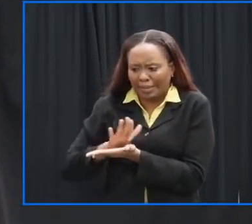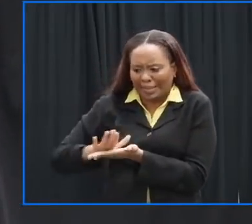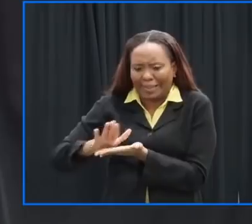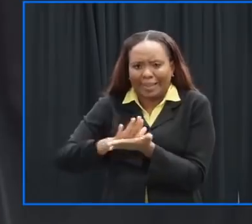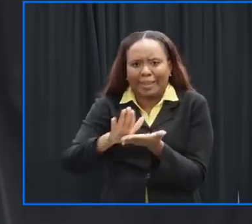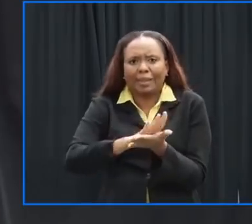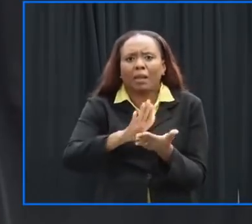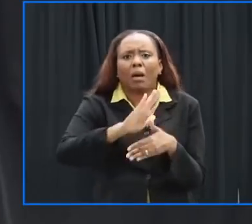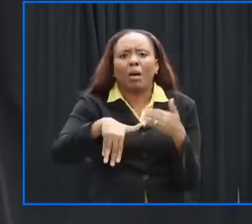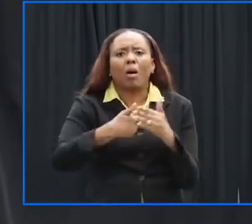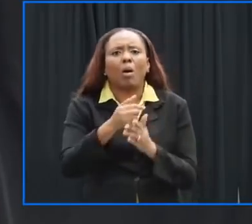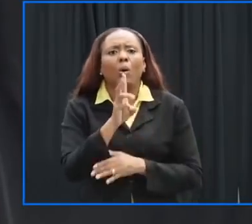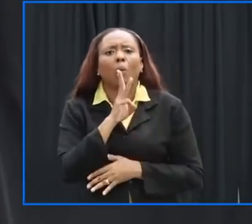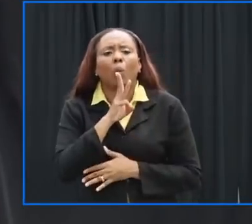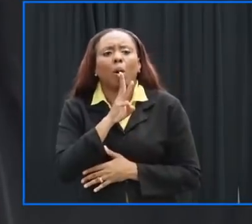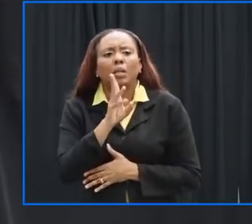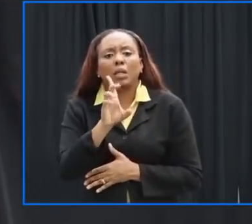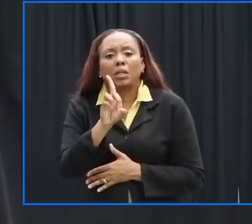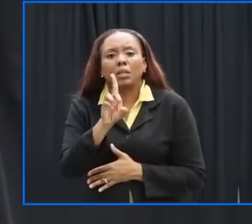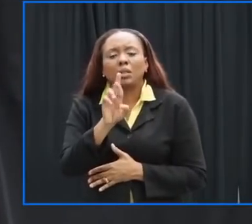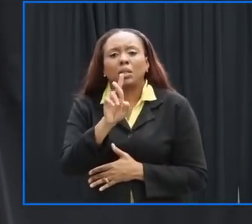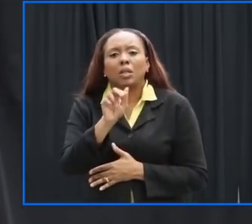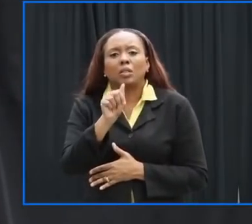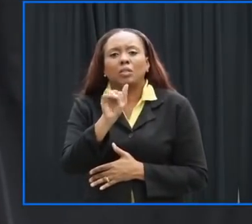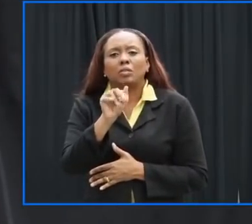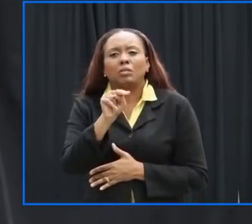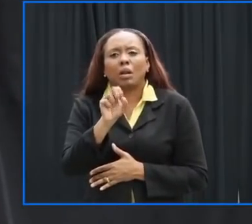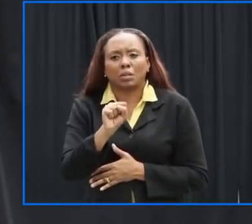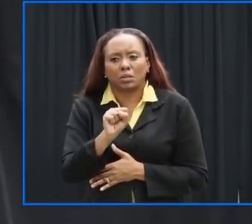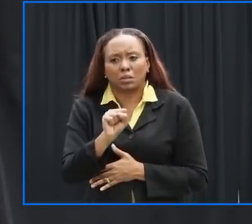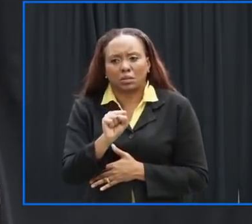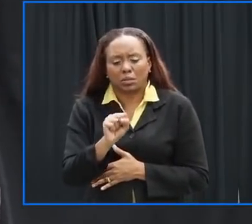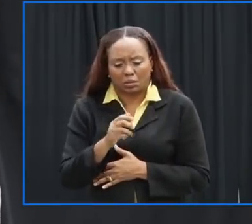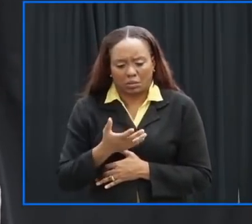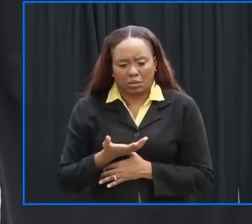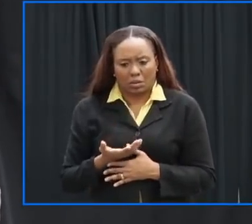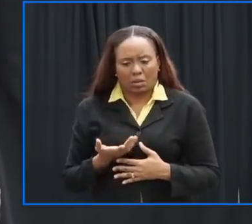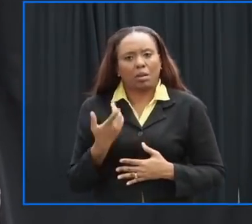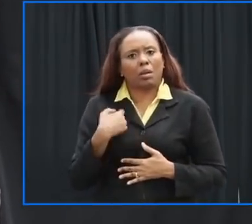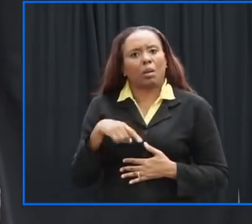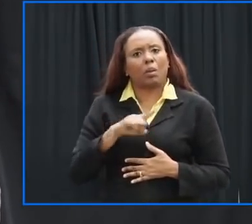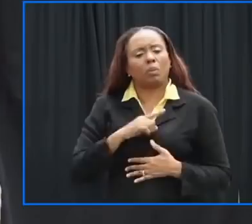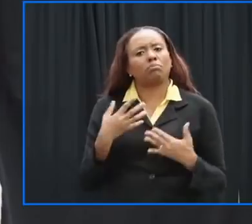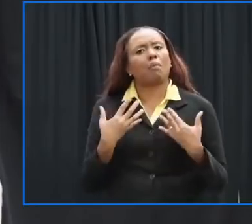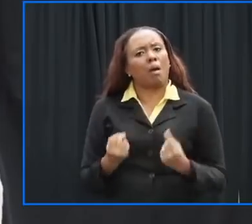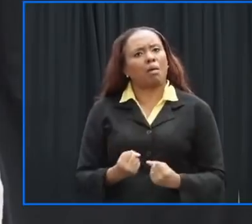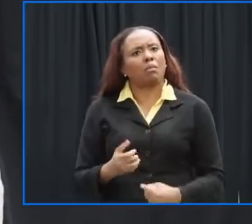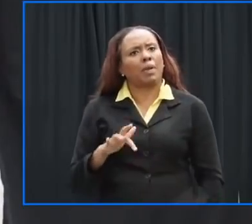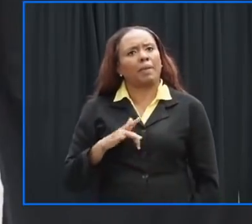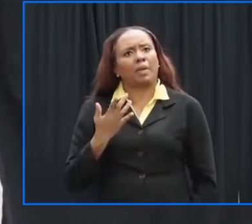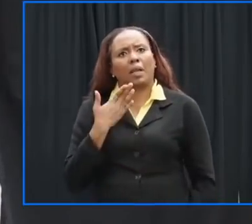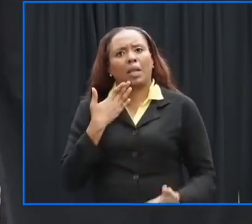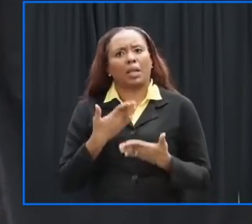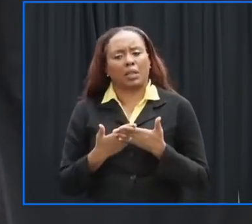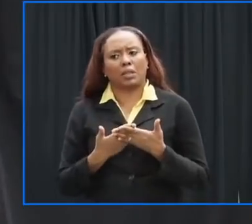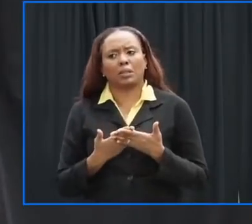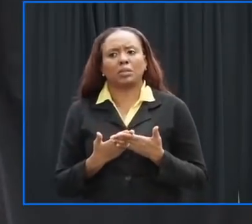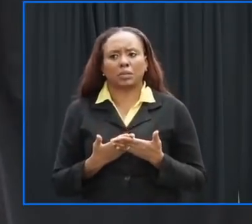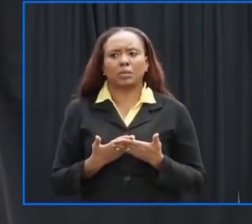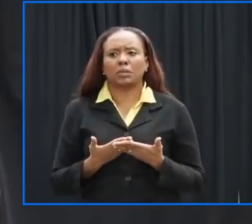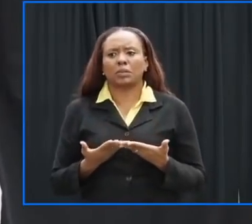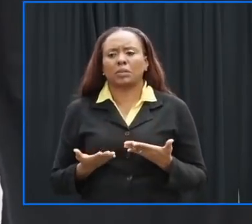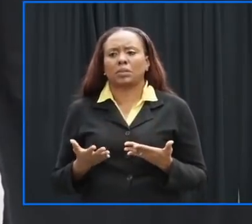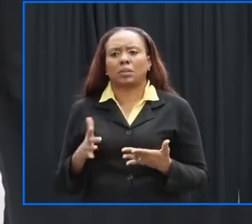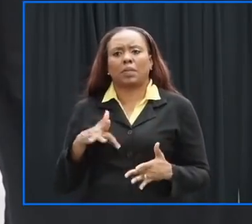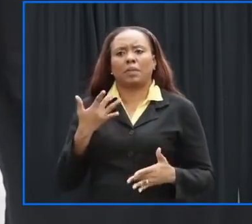uh and drains and we are confident that we've been able to get to